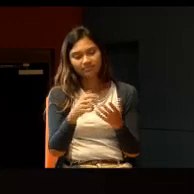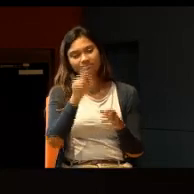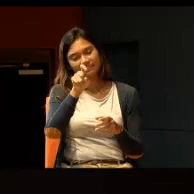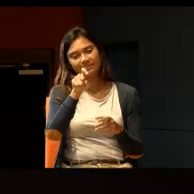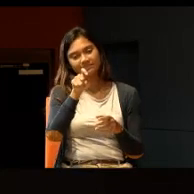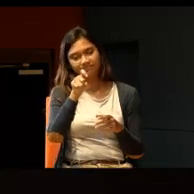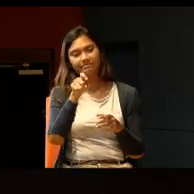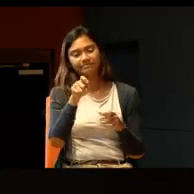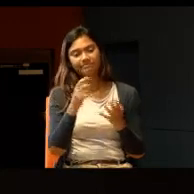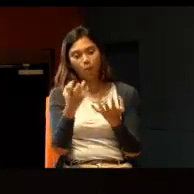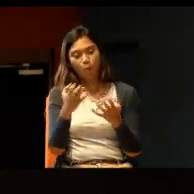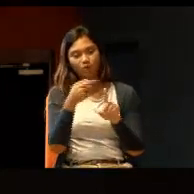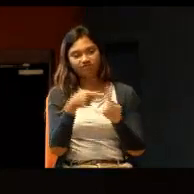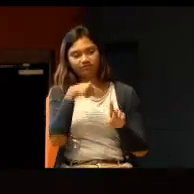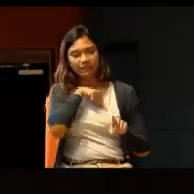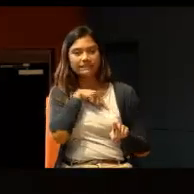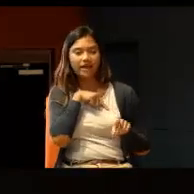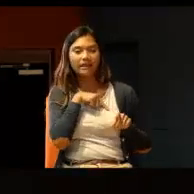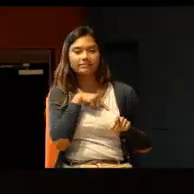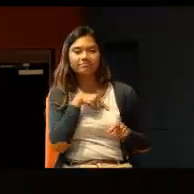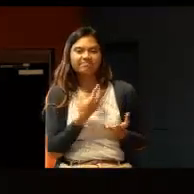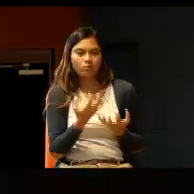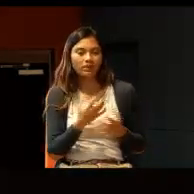you will see that